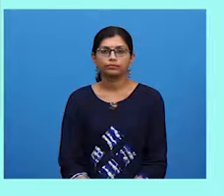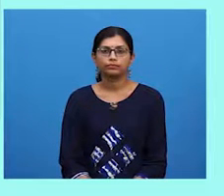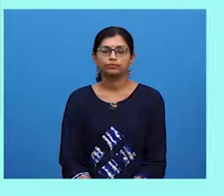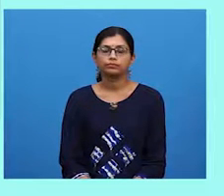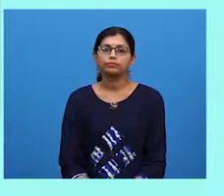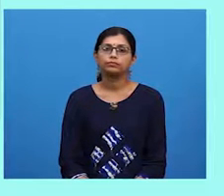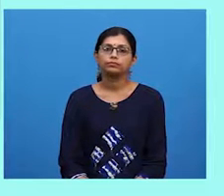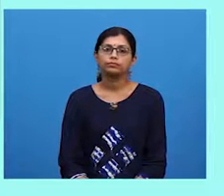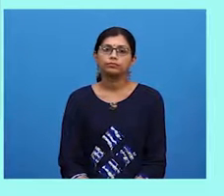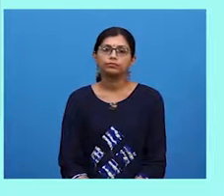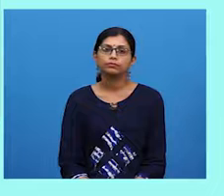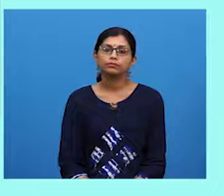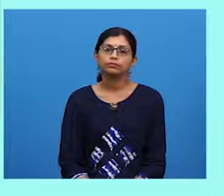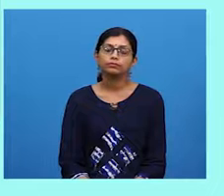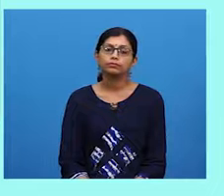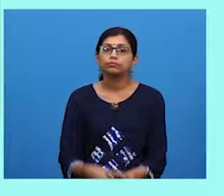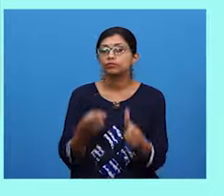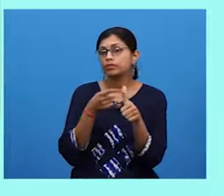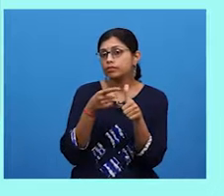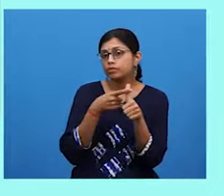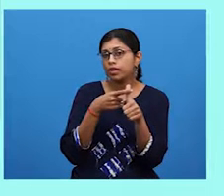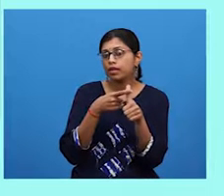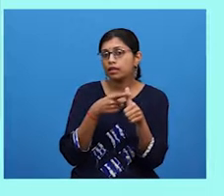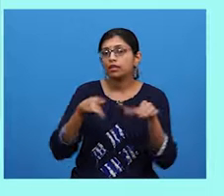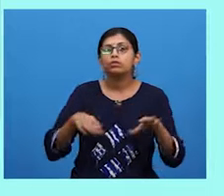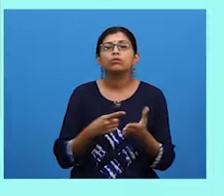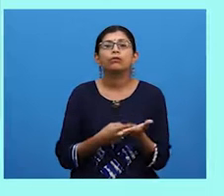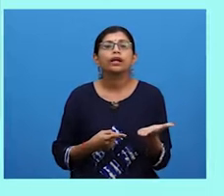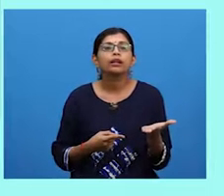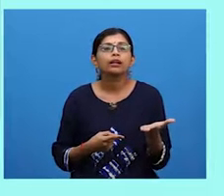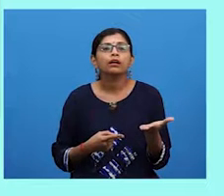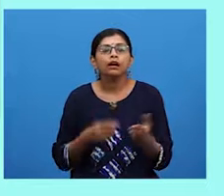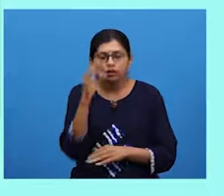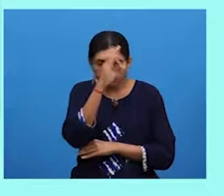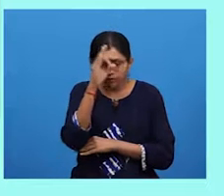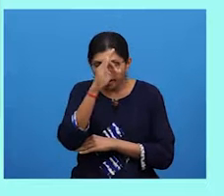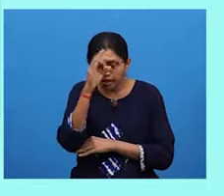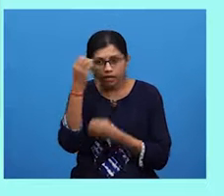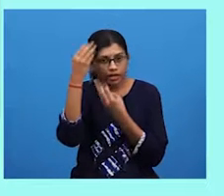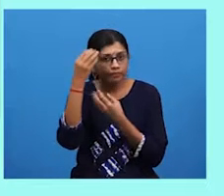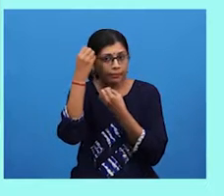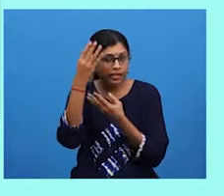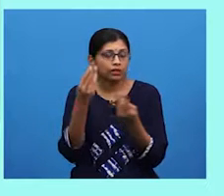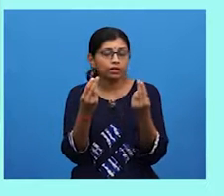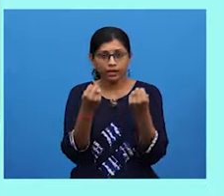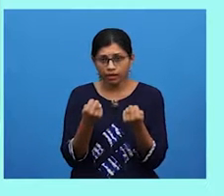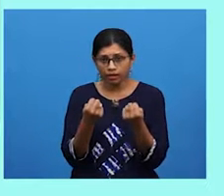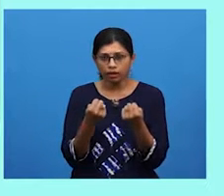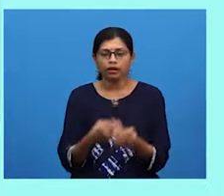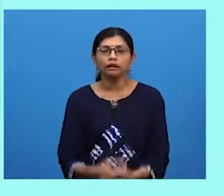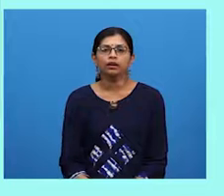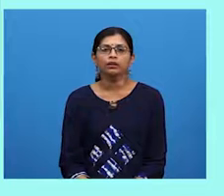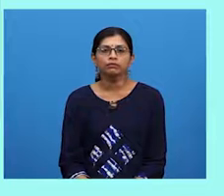The first step is to find out the information needed by the